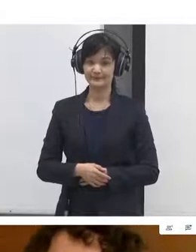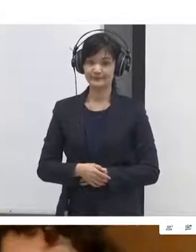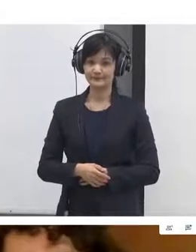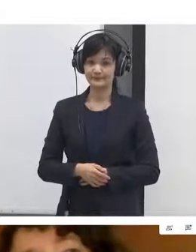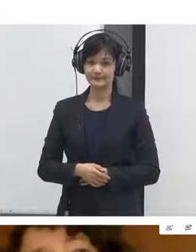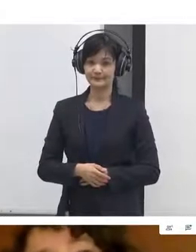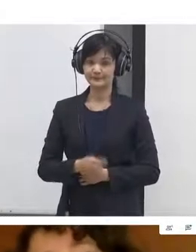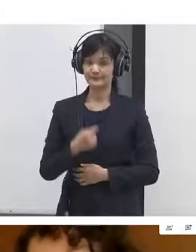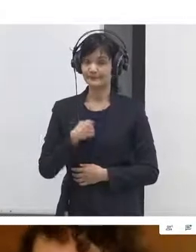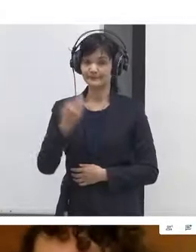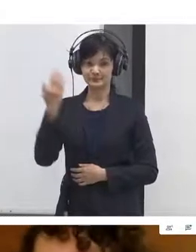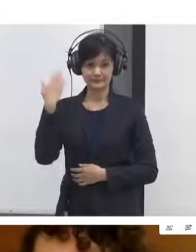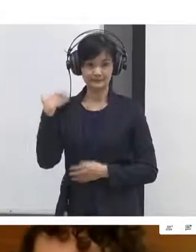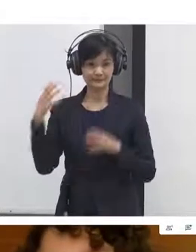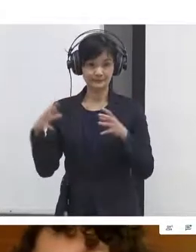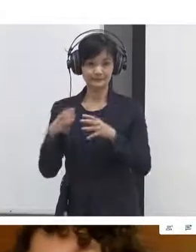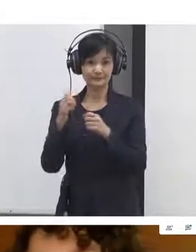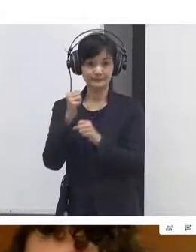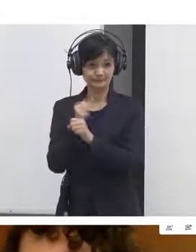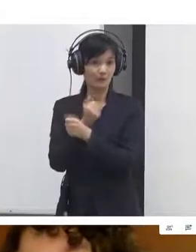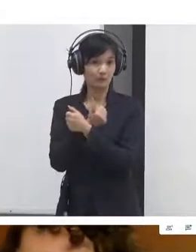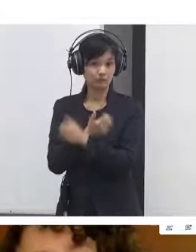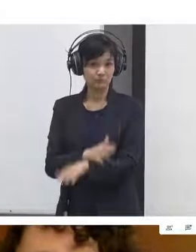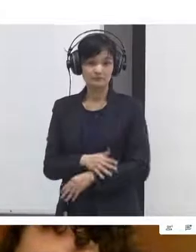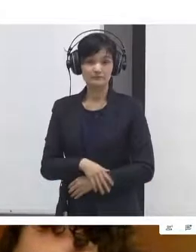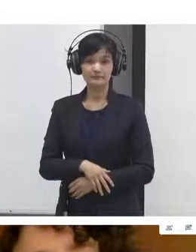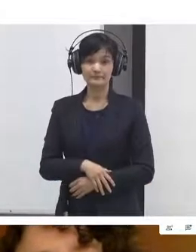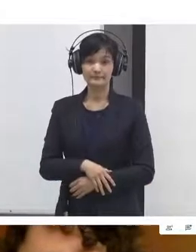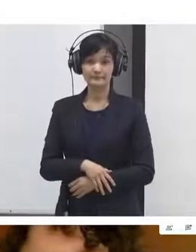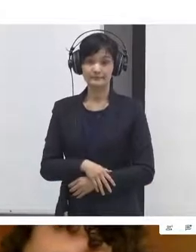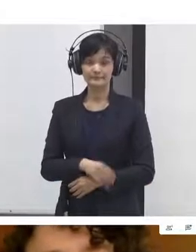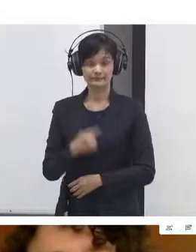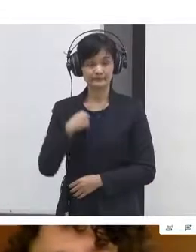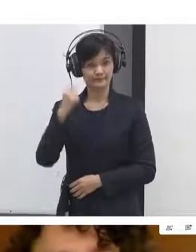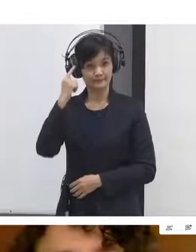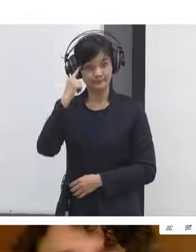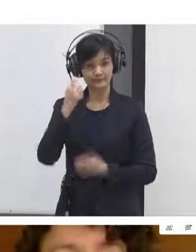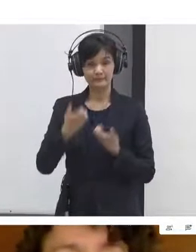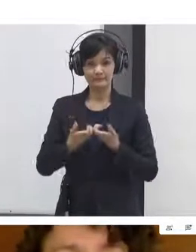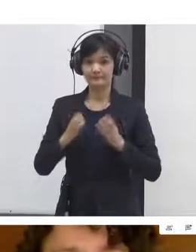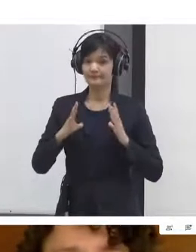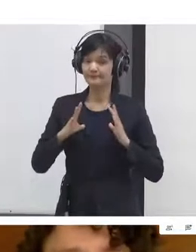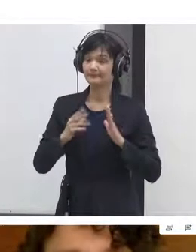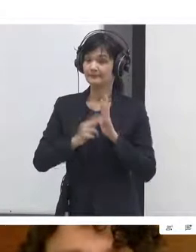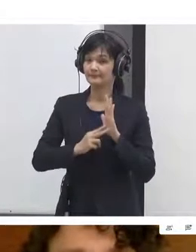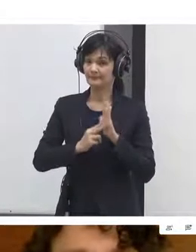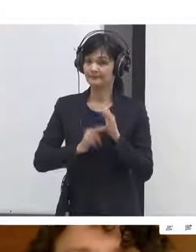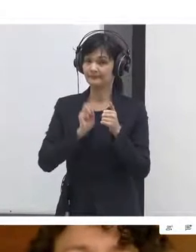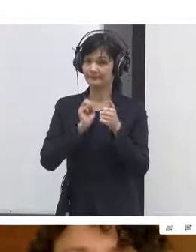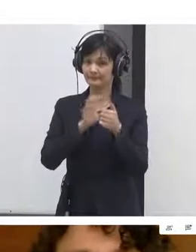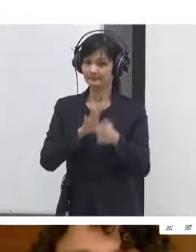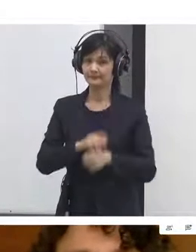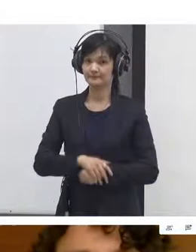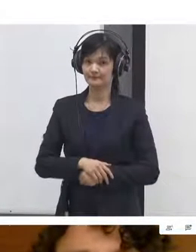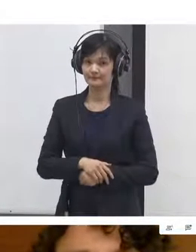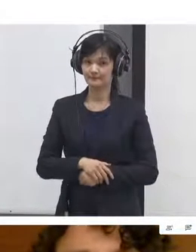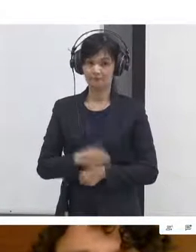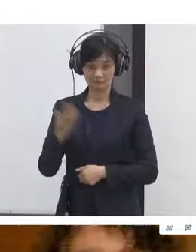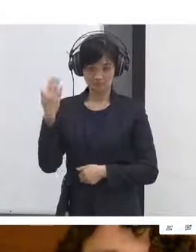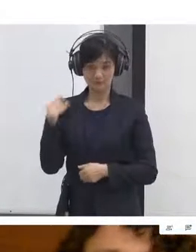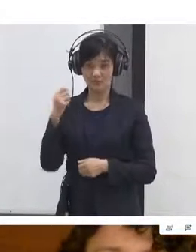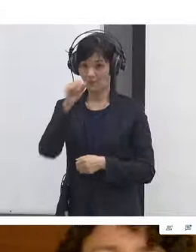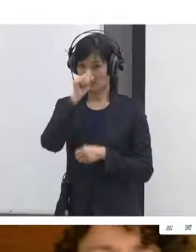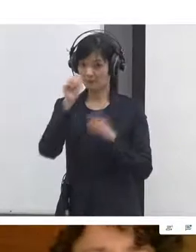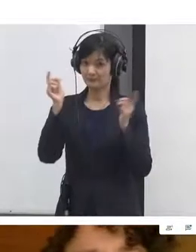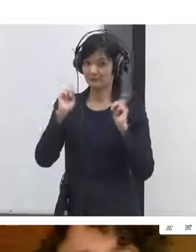shared a few anecdotes from my last few years of work in upgrades to democracy what led gov